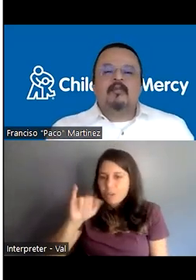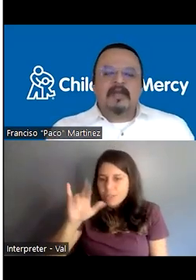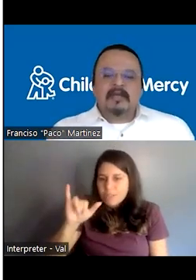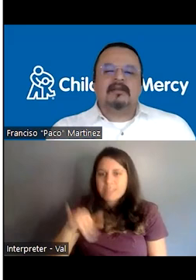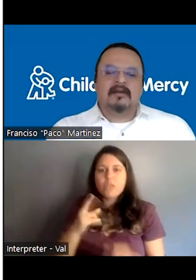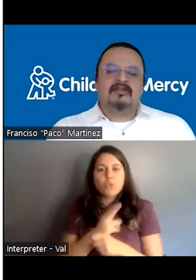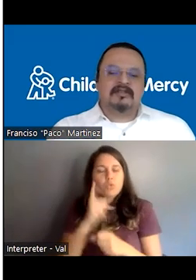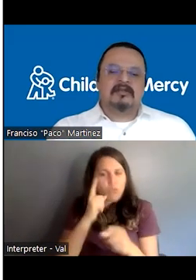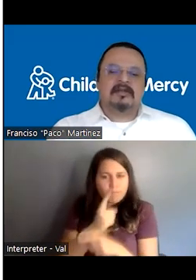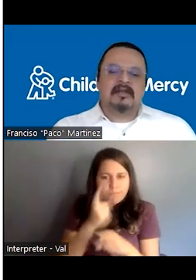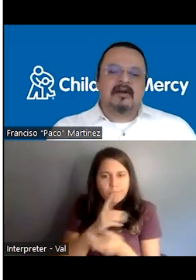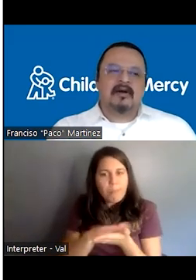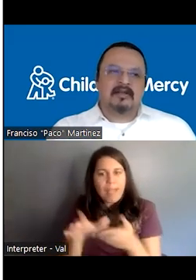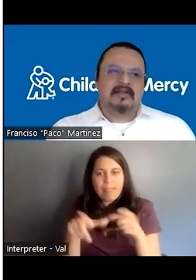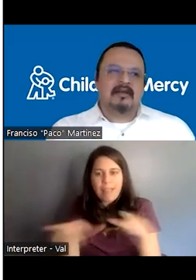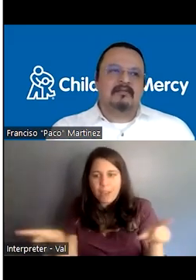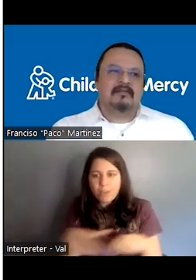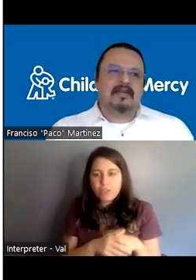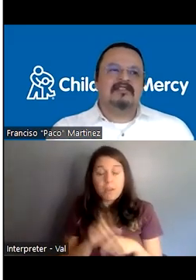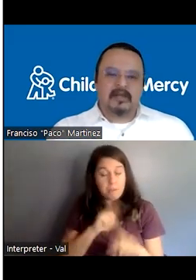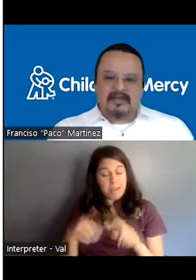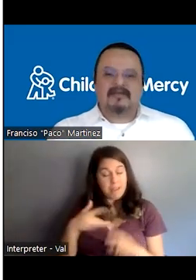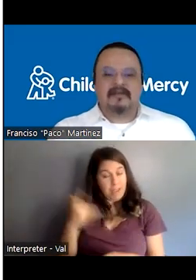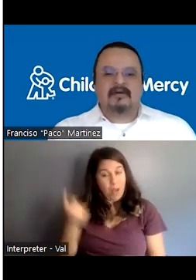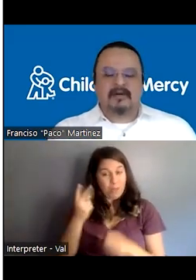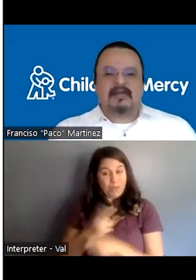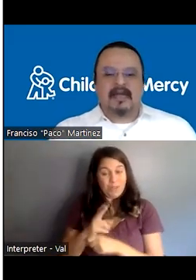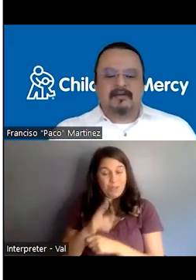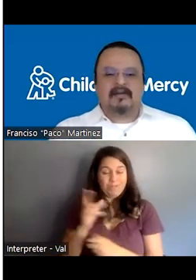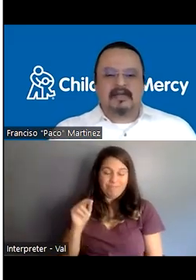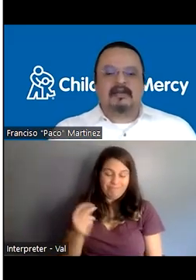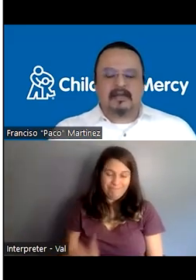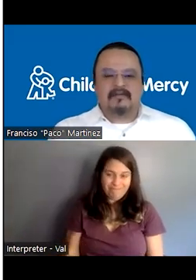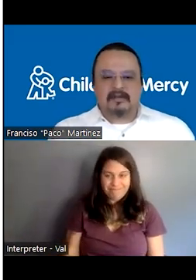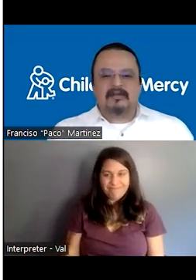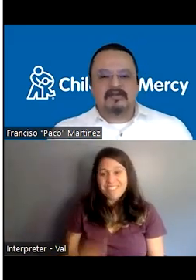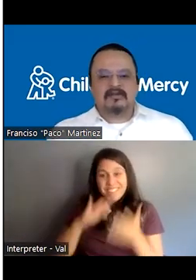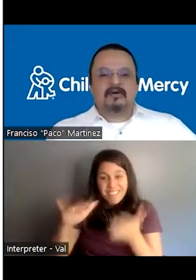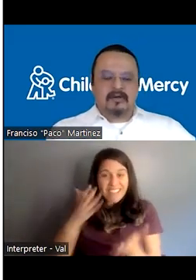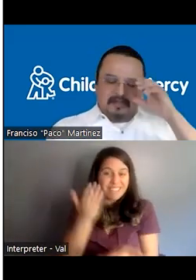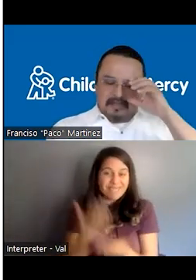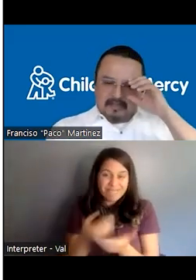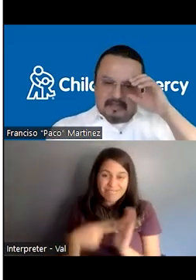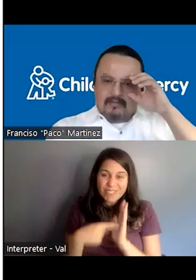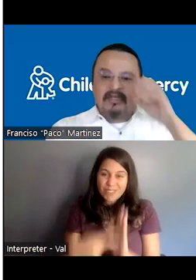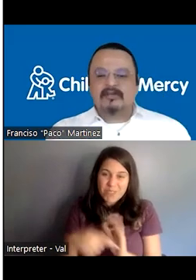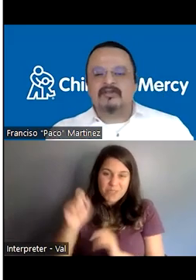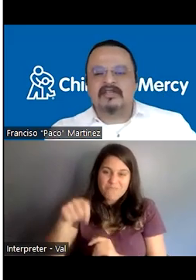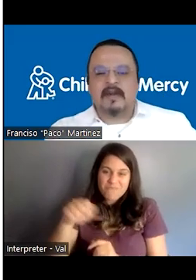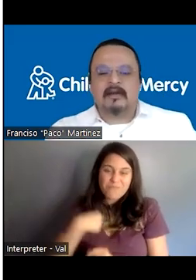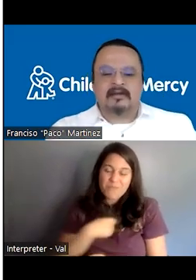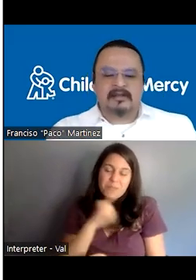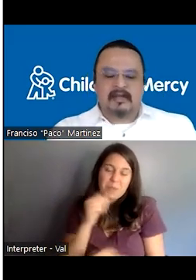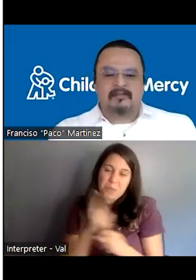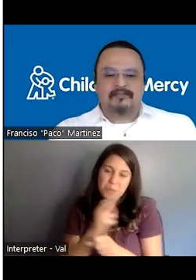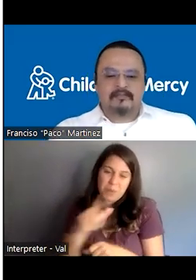but we don't use it all the time. Um, there are studies already out there that have told us or indicated that we don't use